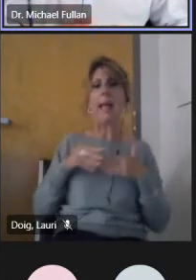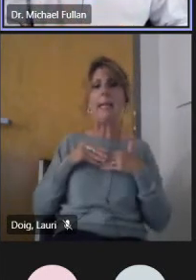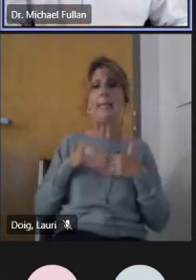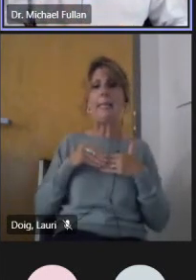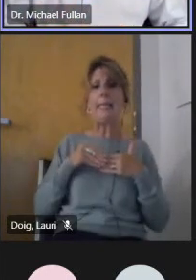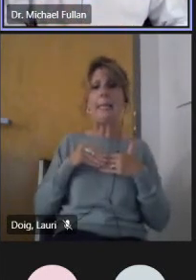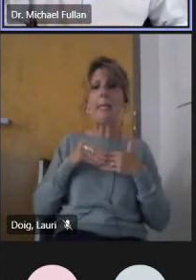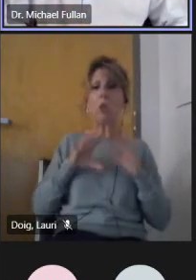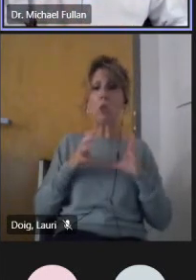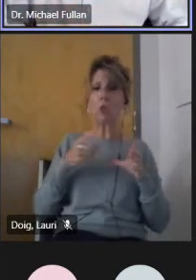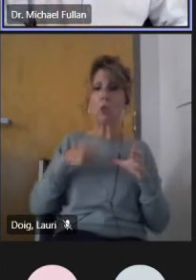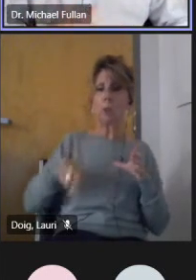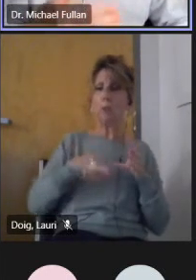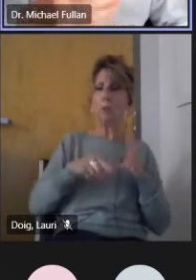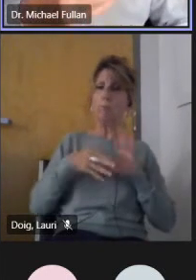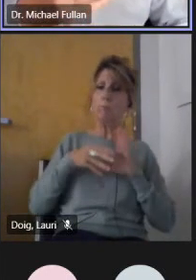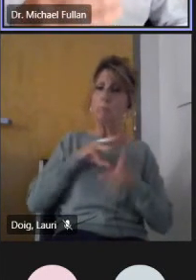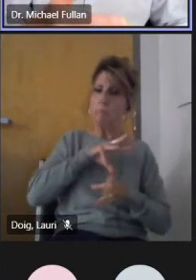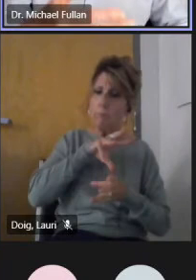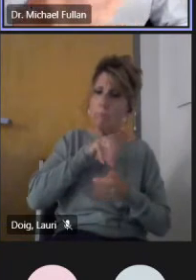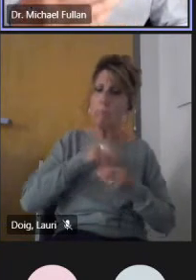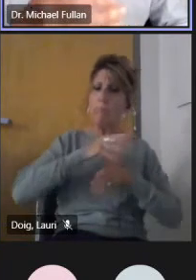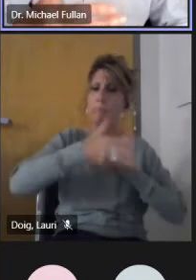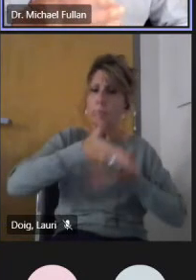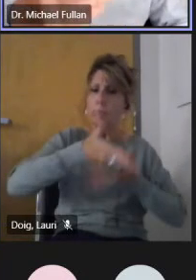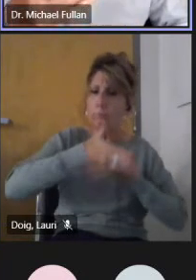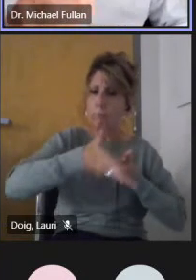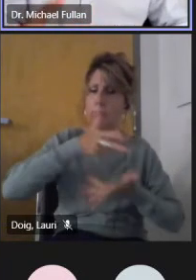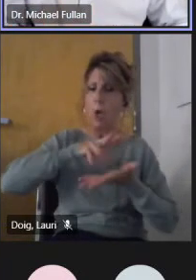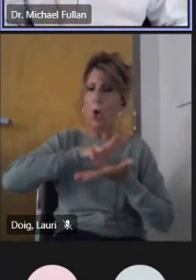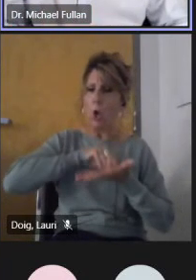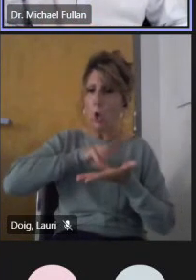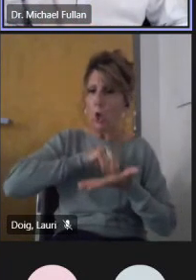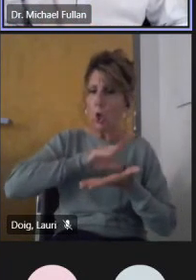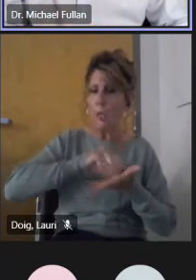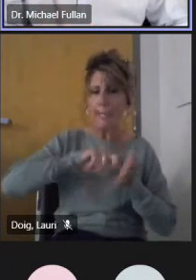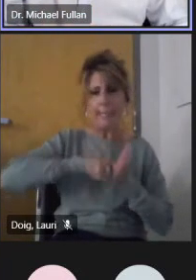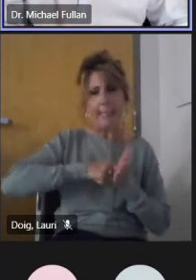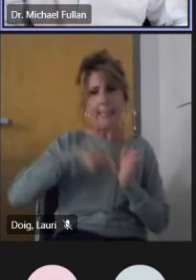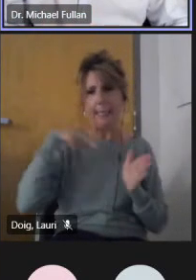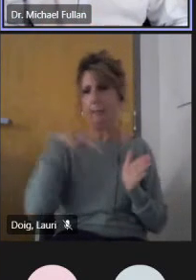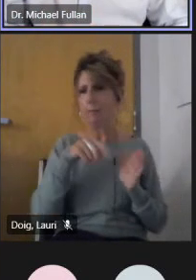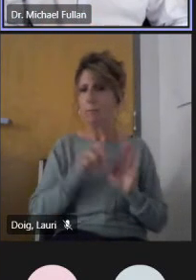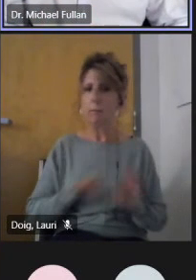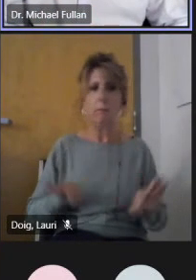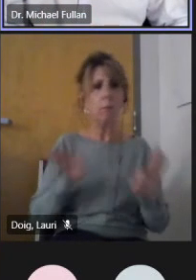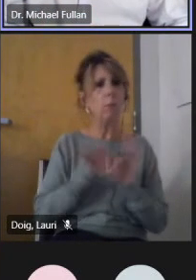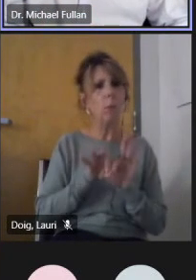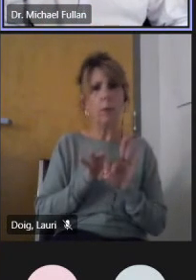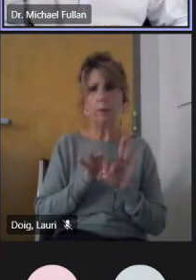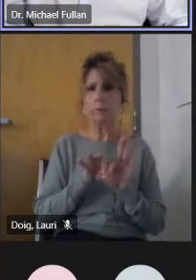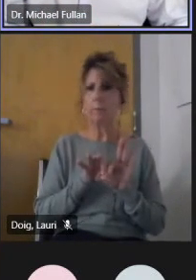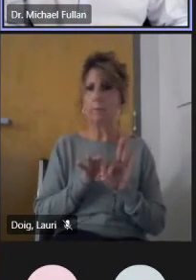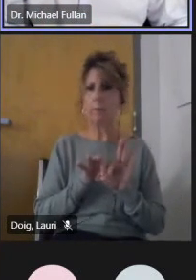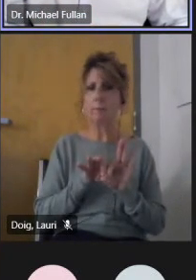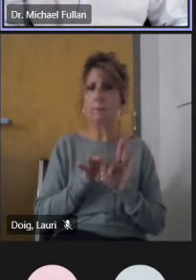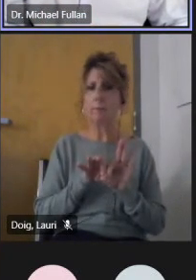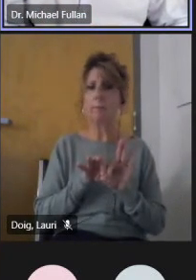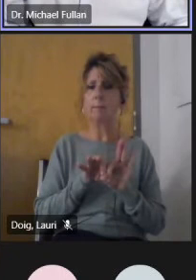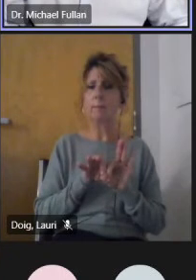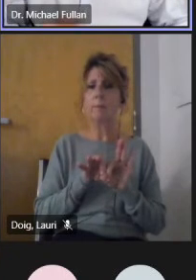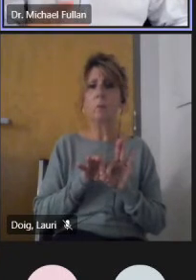as learners with staff. A key principle, connected autonomy, a concept better than collaboration.